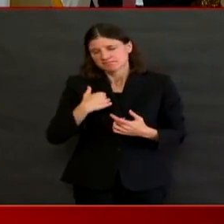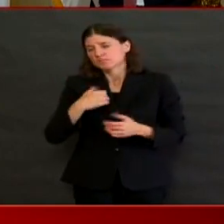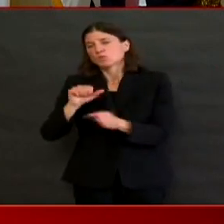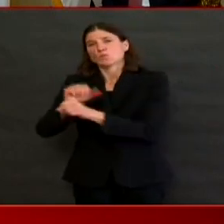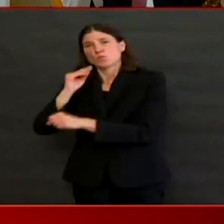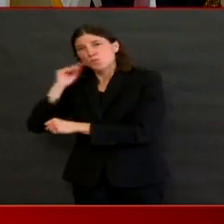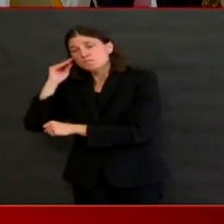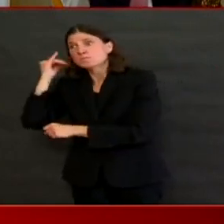Thank you, Governor. Thanks. Thanks, guys.